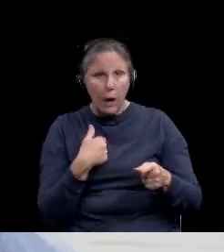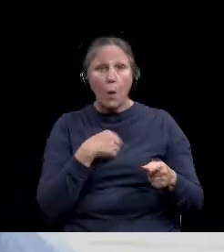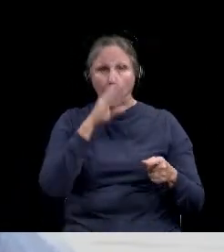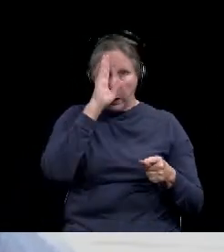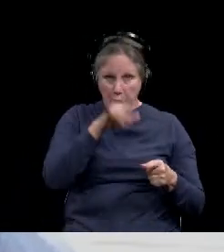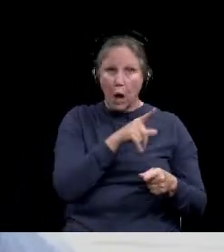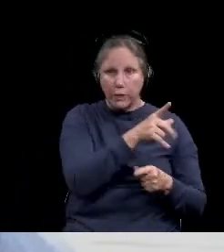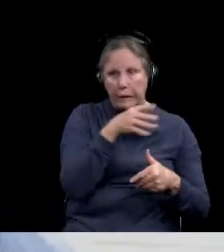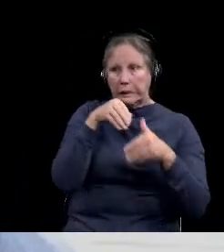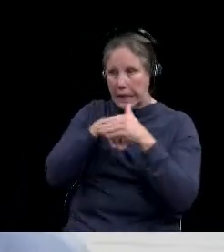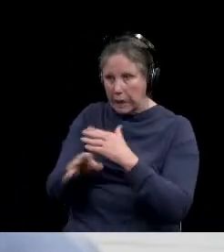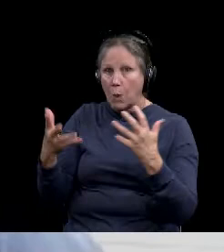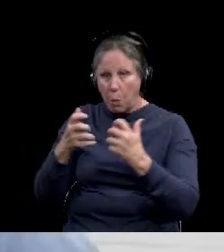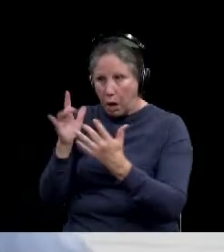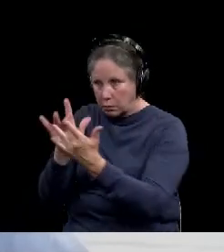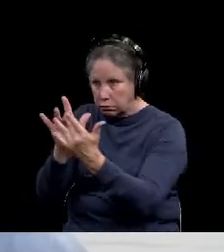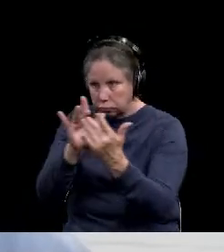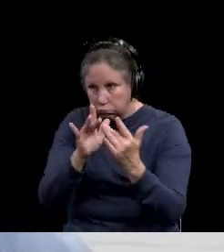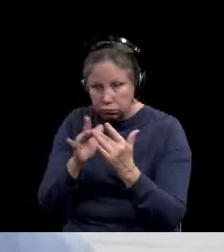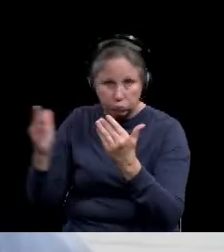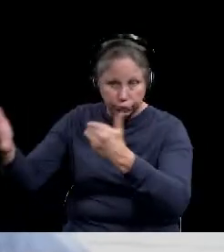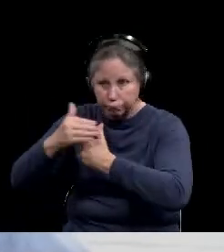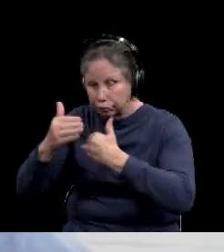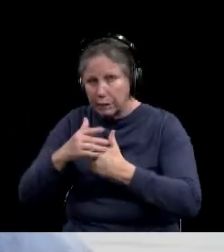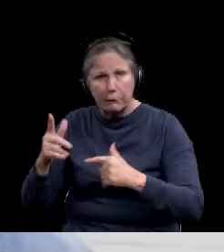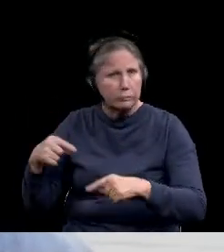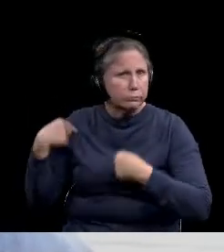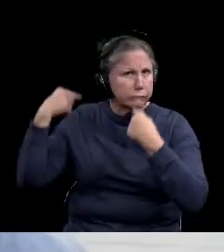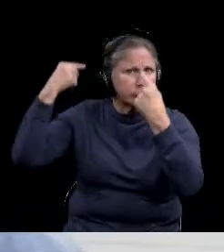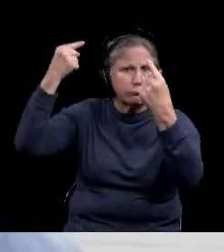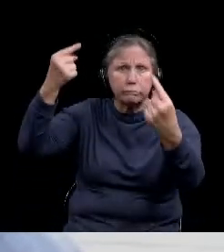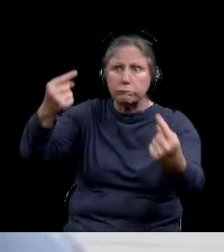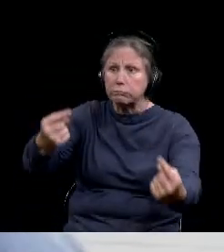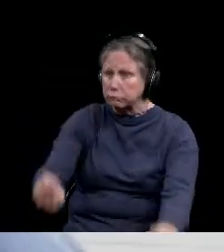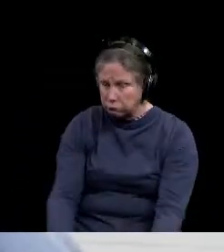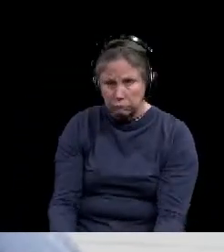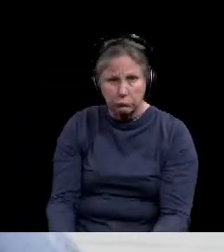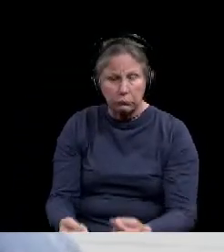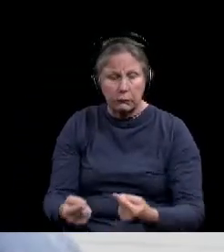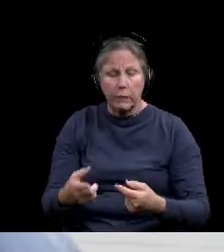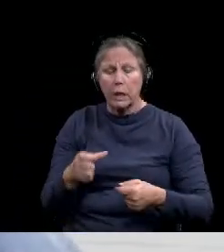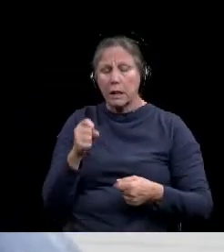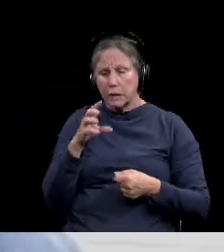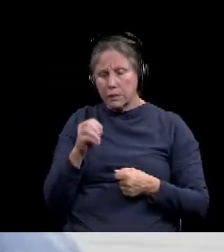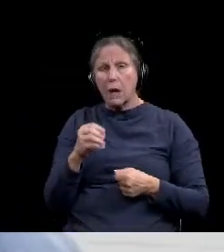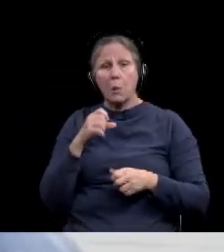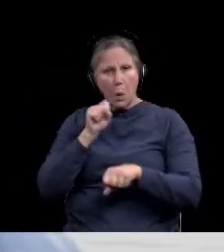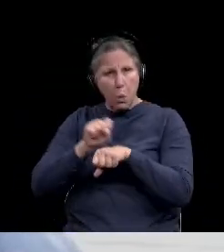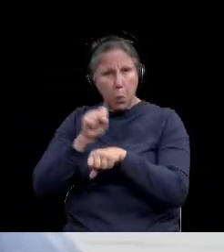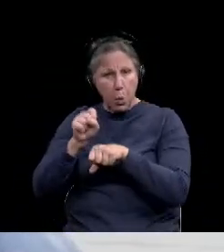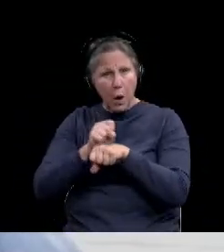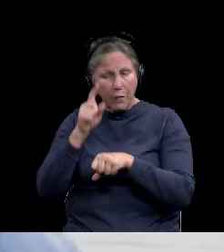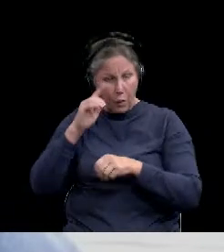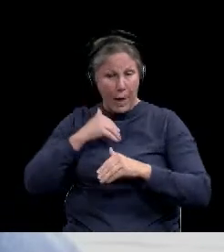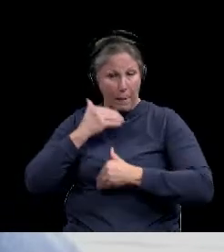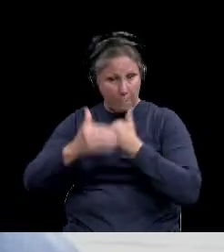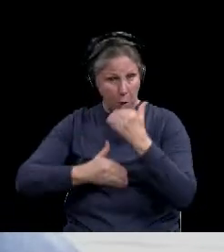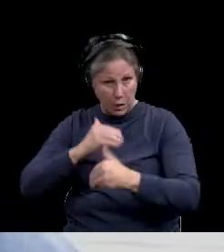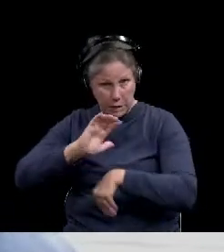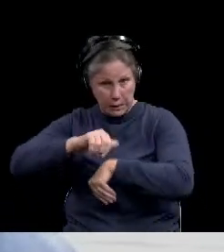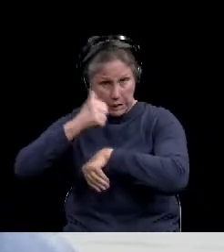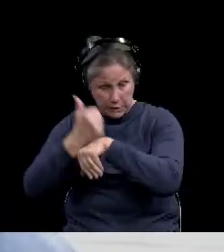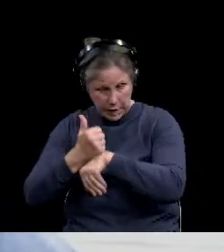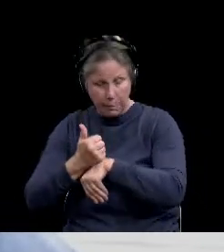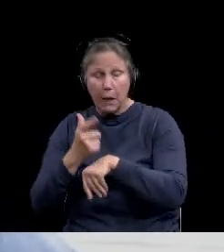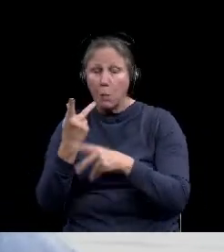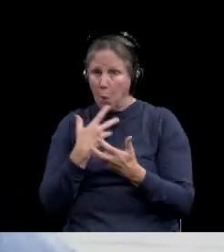into those facilities and visit with loved ones who haven't had, uh, visitors in quite some time now. So working diligently to get that moving forward, want to do